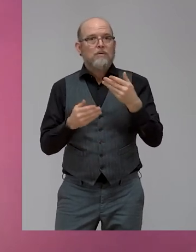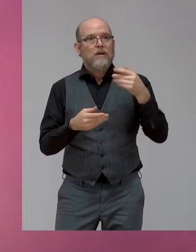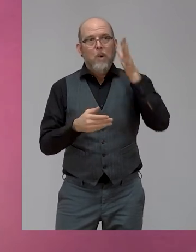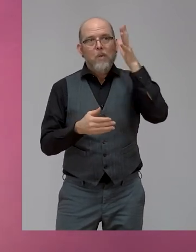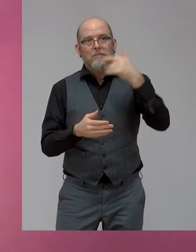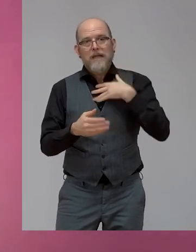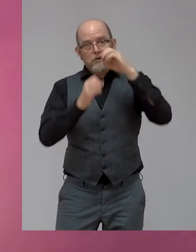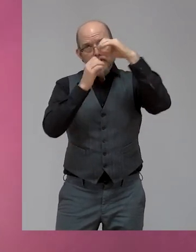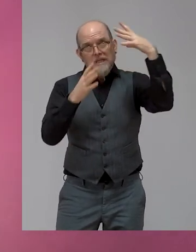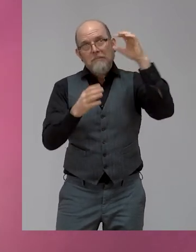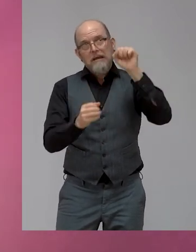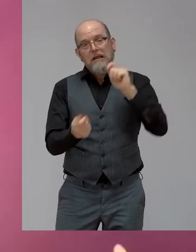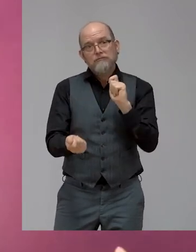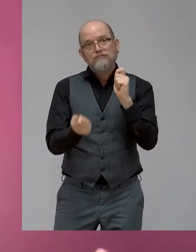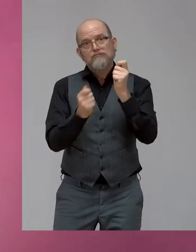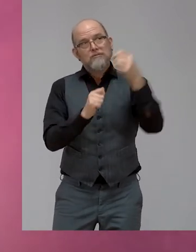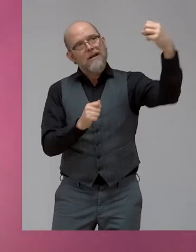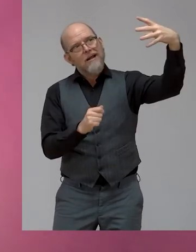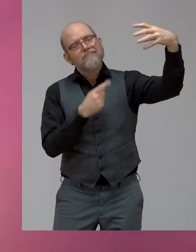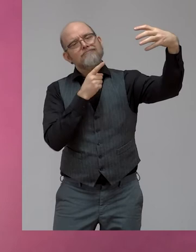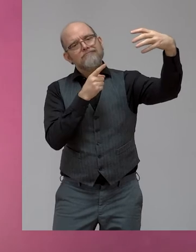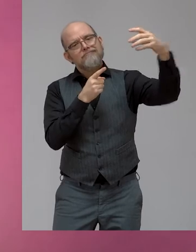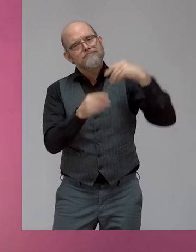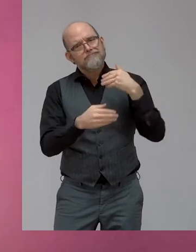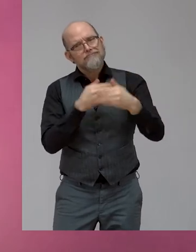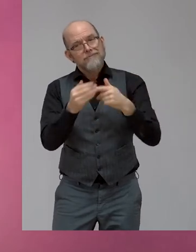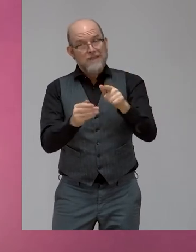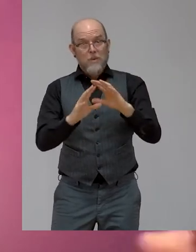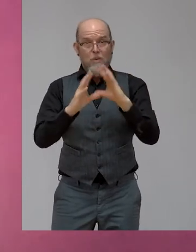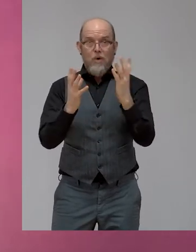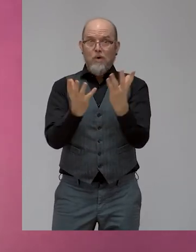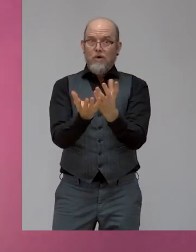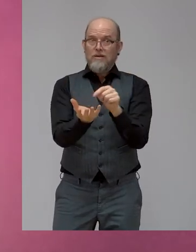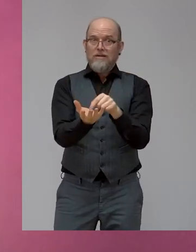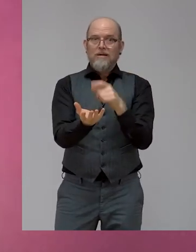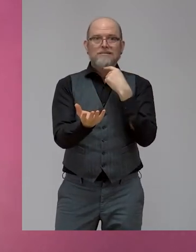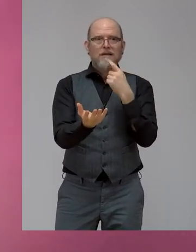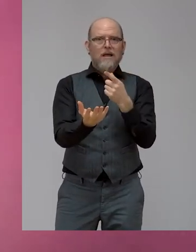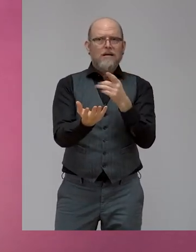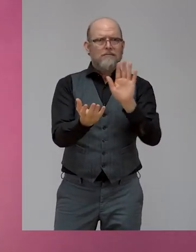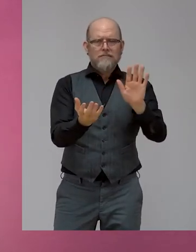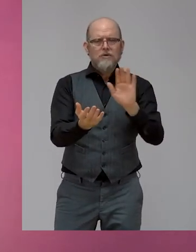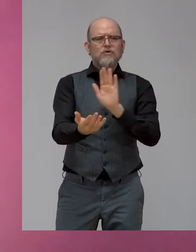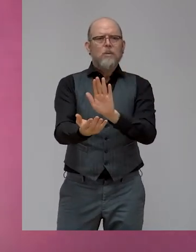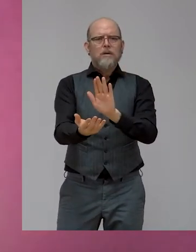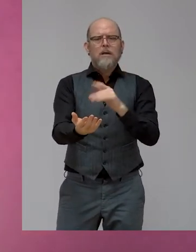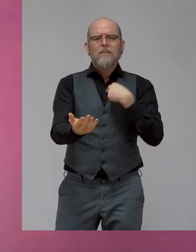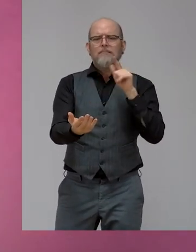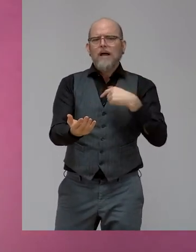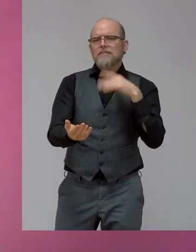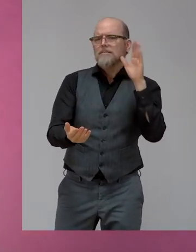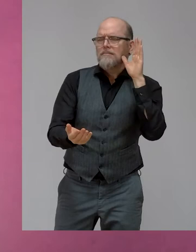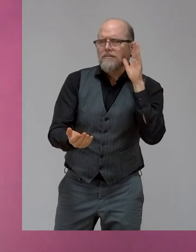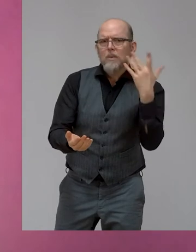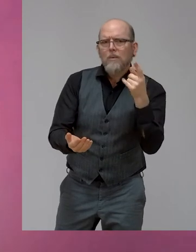more than that, the world will stop and listen and join you. You will conspire to actually help you.